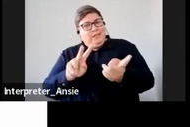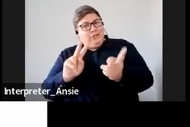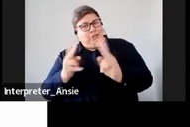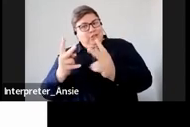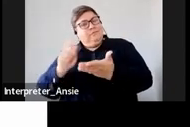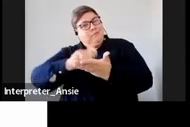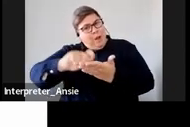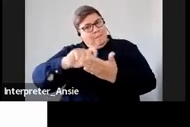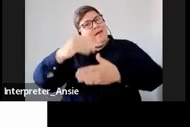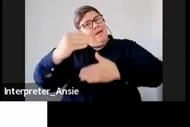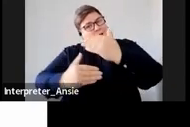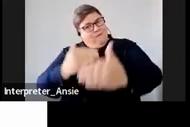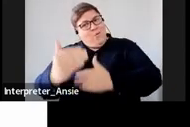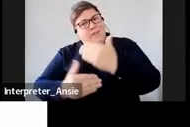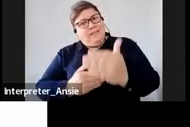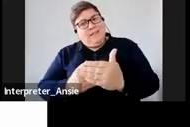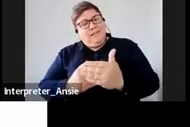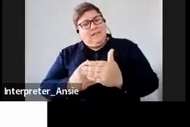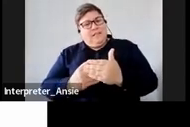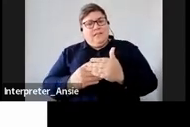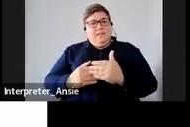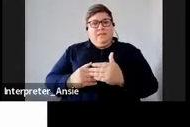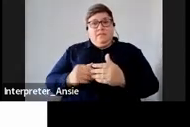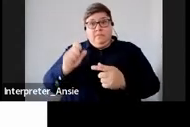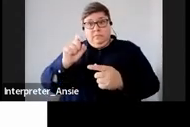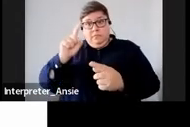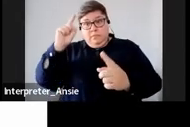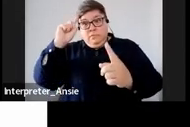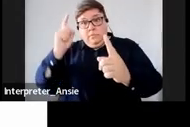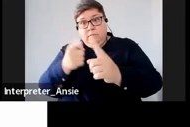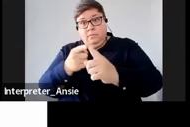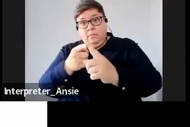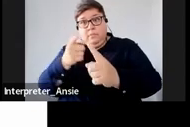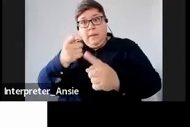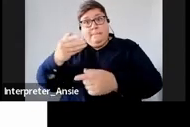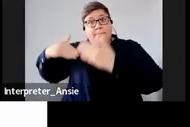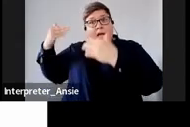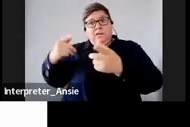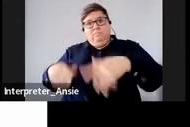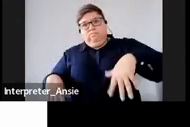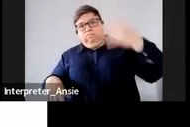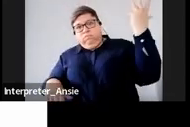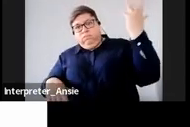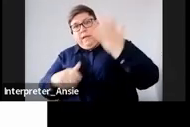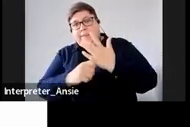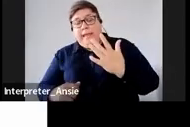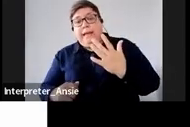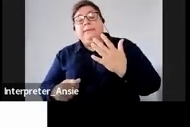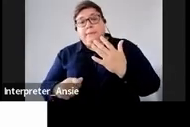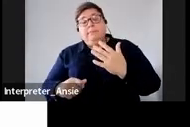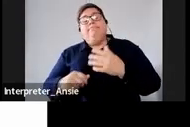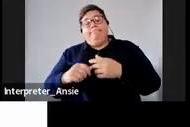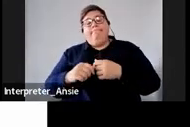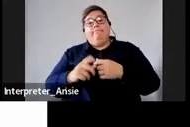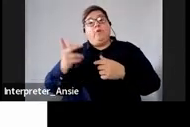so regardless of the trigger of your non compliance of the past voluntary disclosure program will be able to